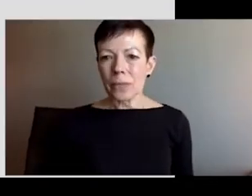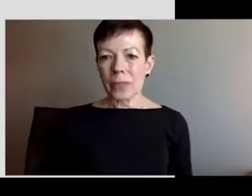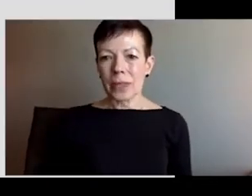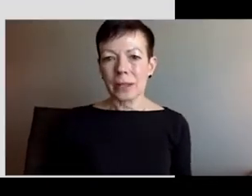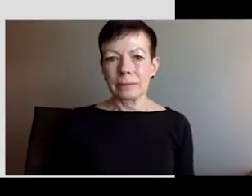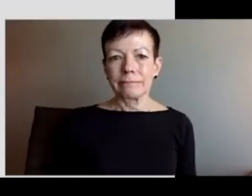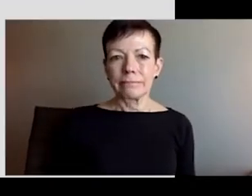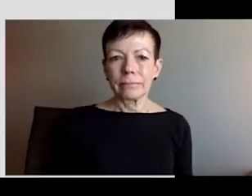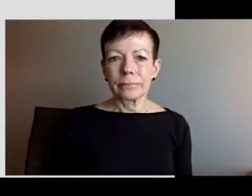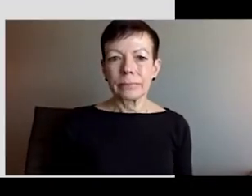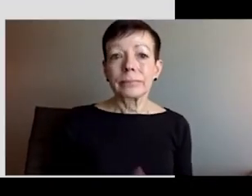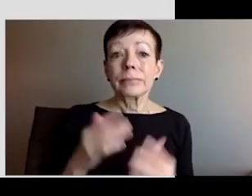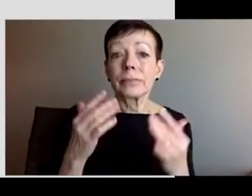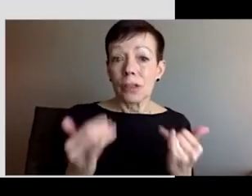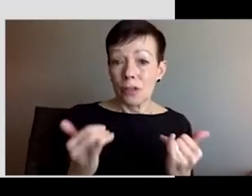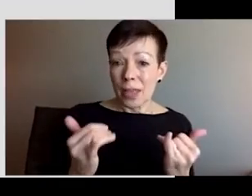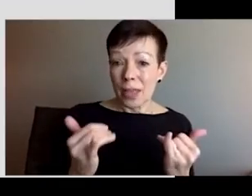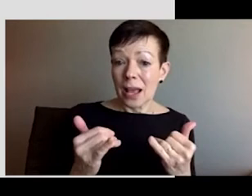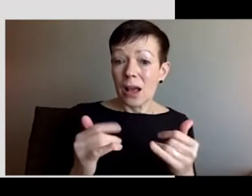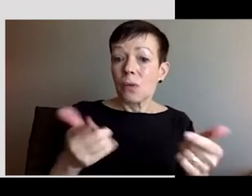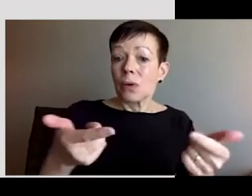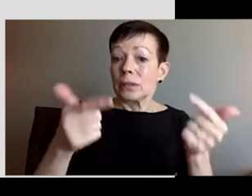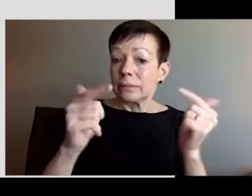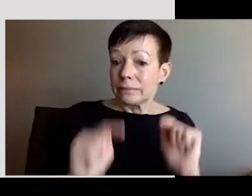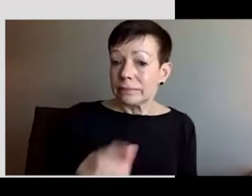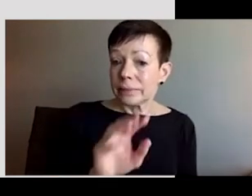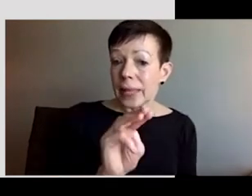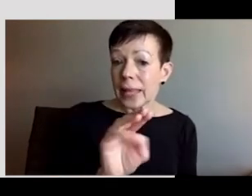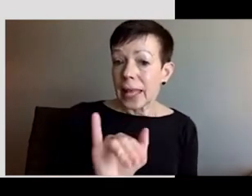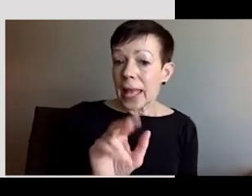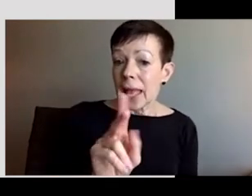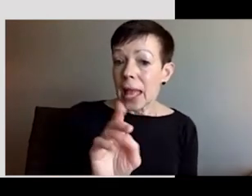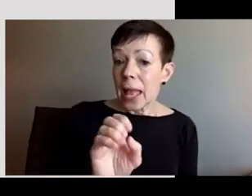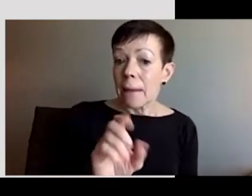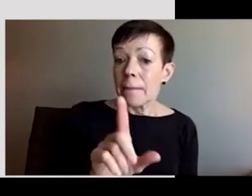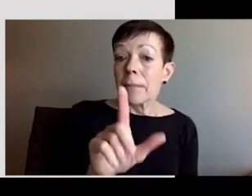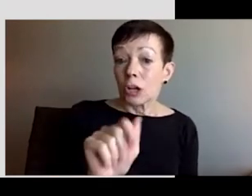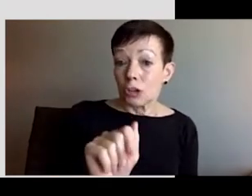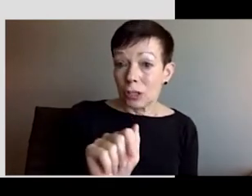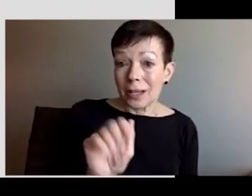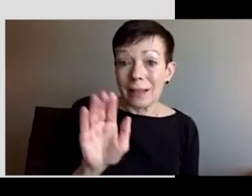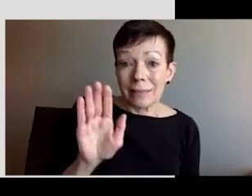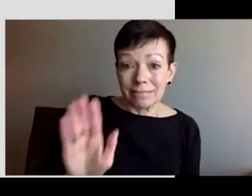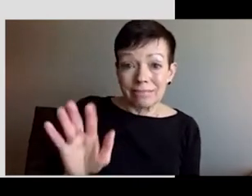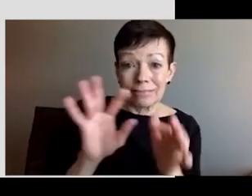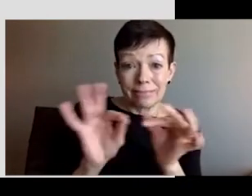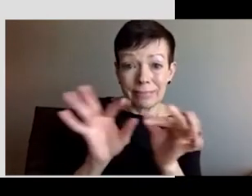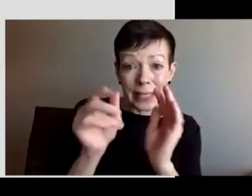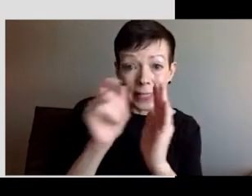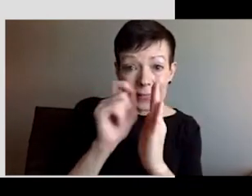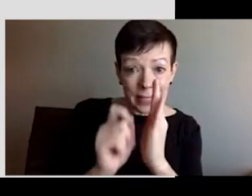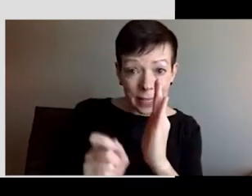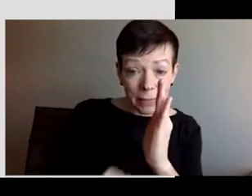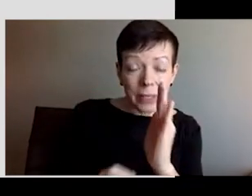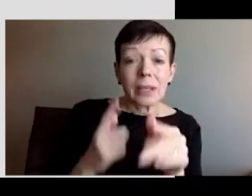Perhaps I've been talking for a long time and it's time for me to listen to some of your questions.